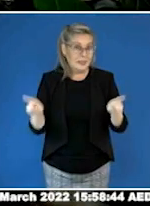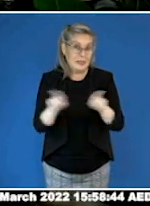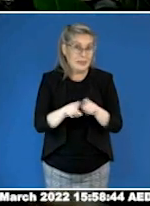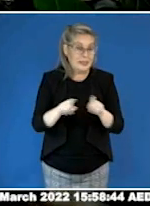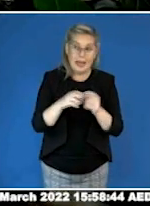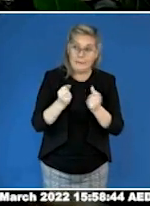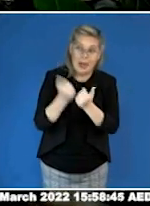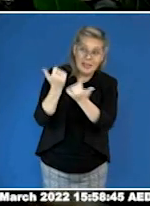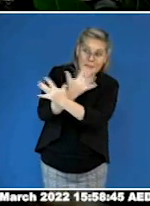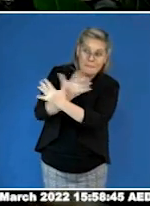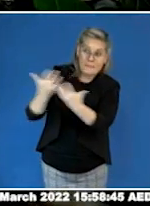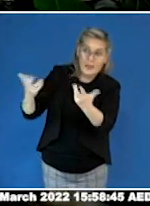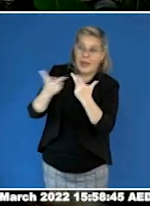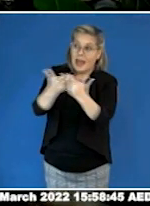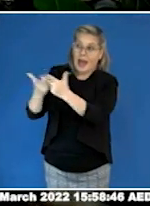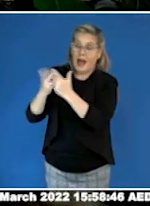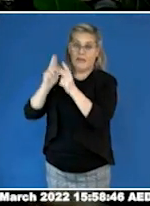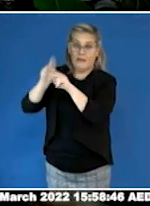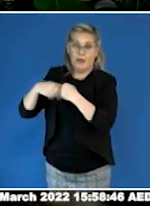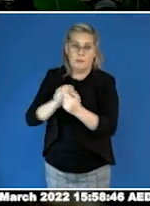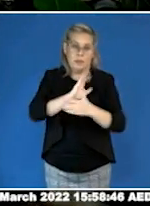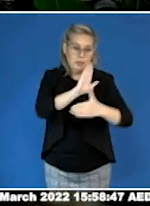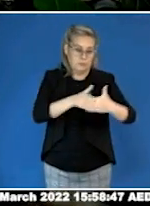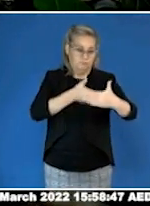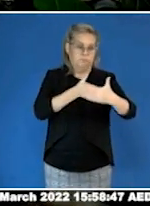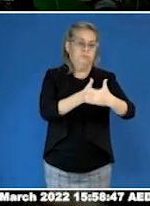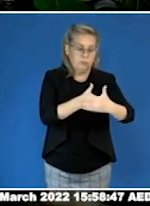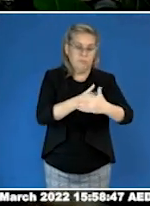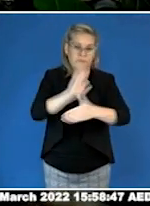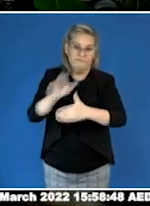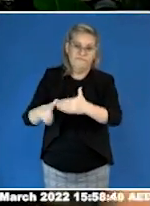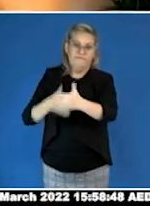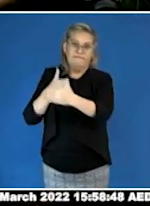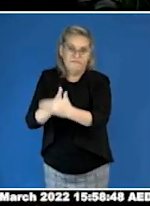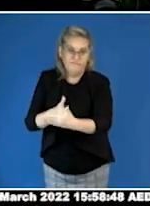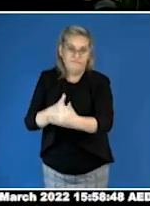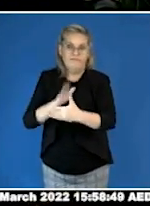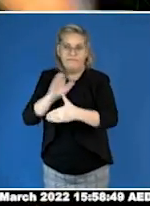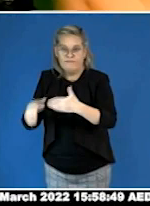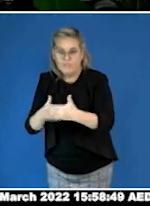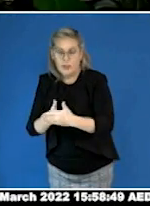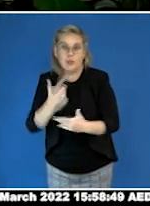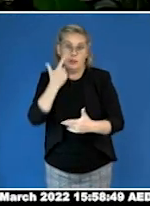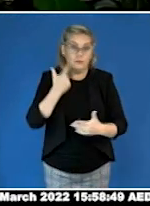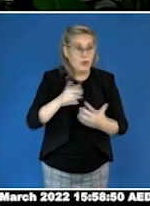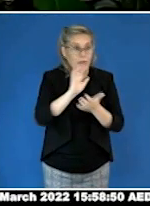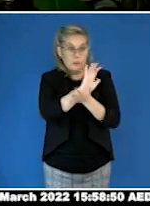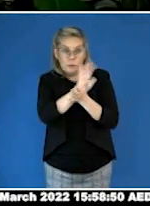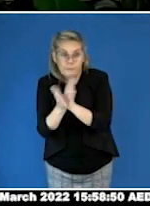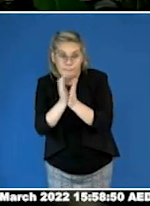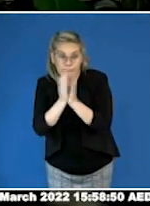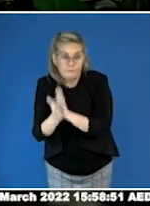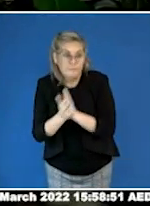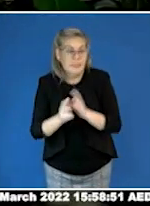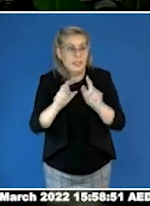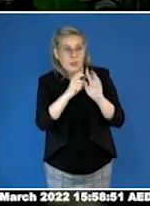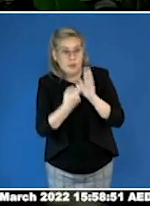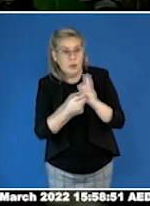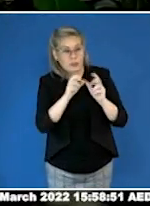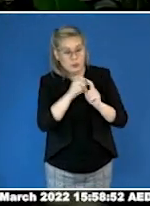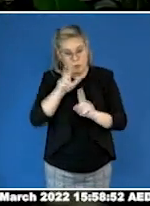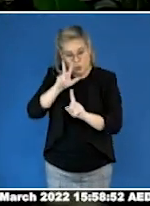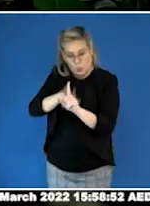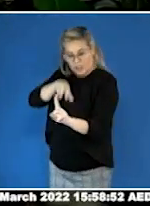disproportionate number of barriers to getting a diagnosis for autistic females and gender diverse individuals. And this is